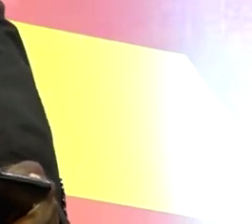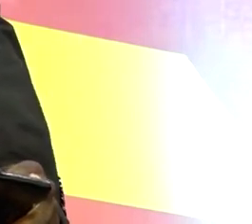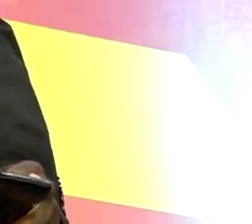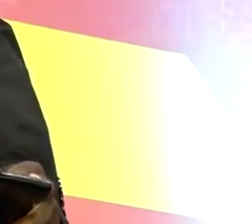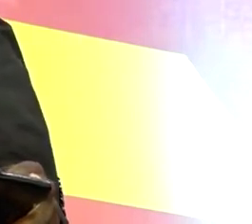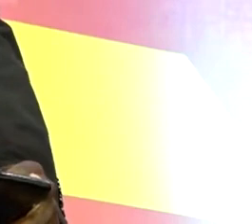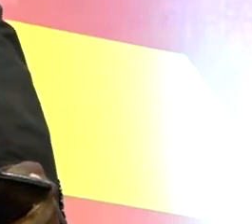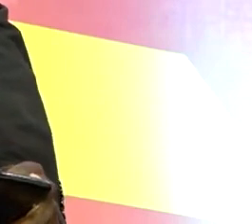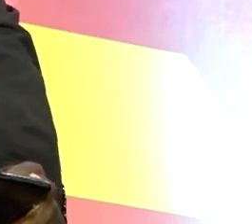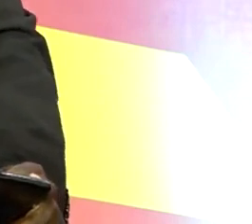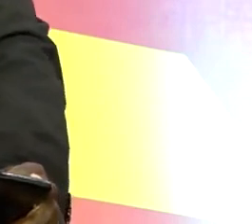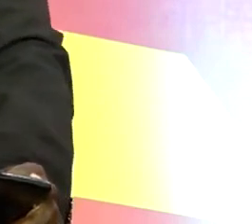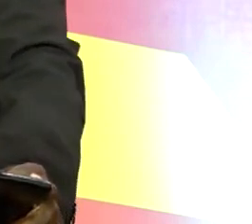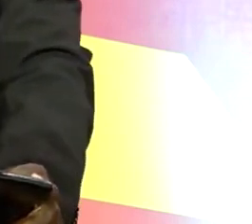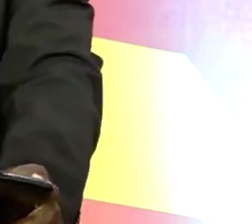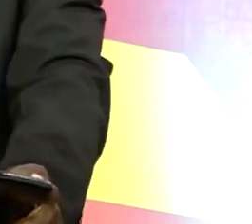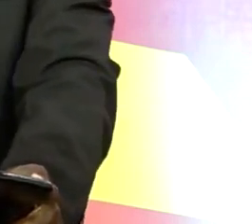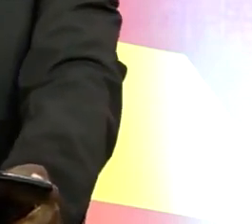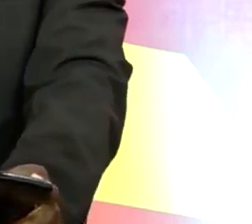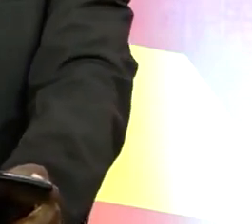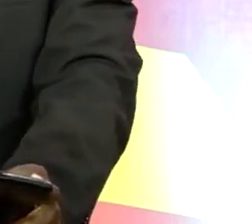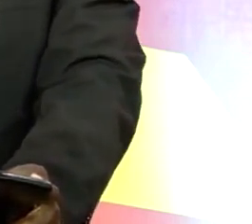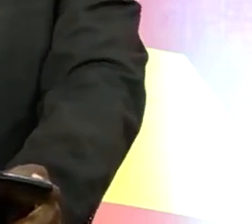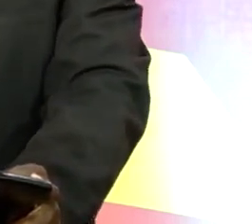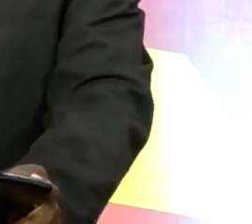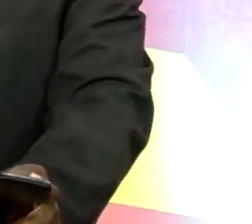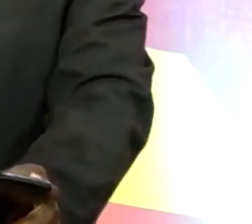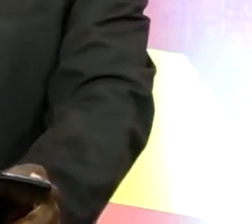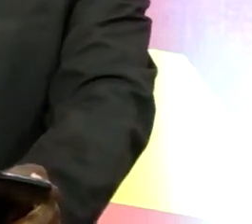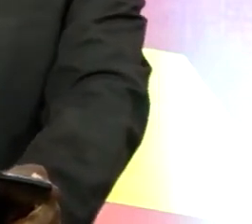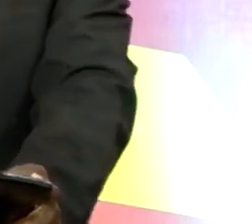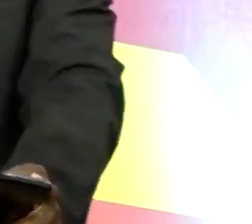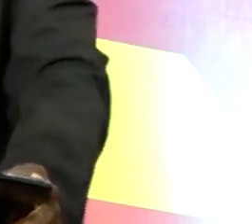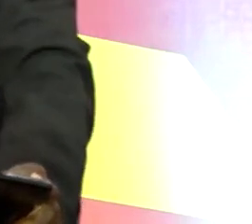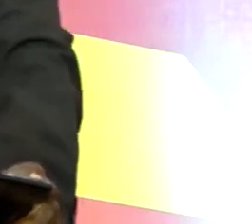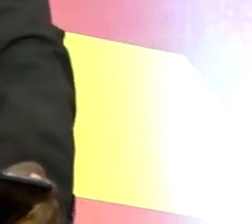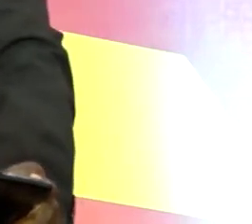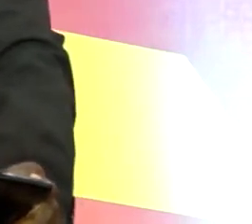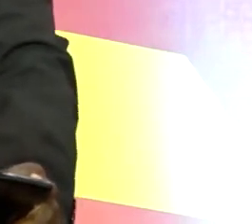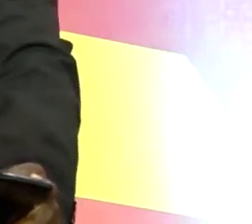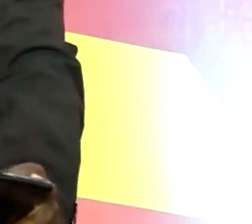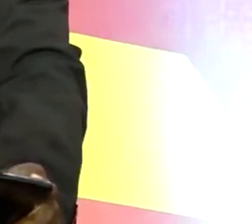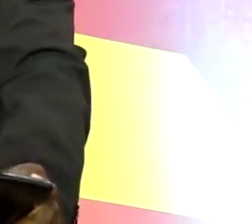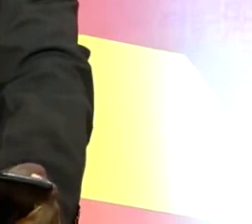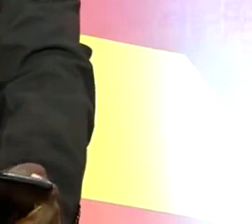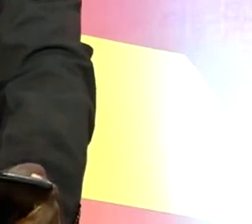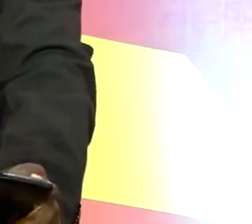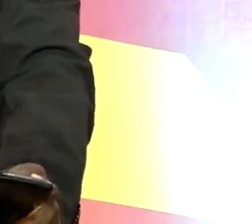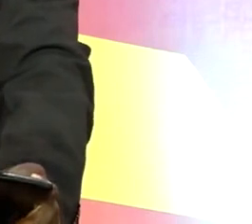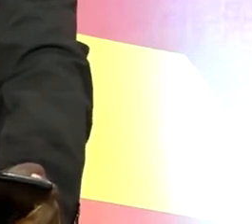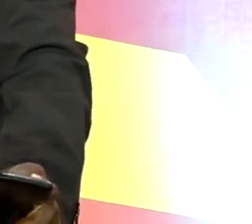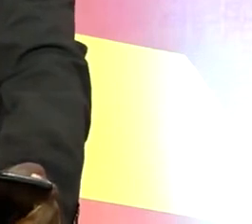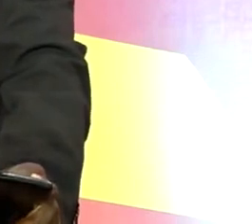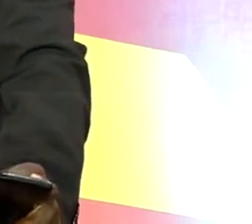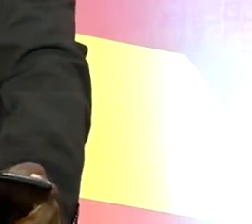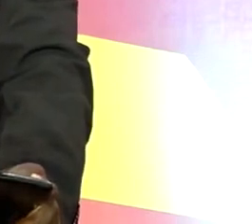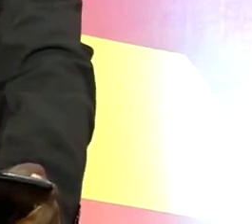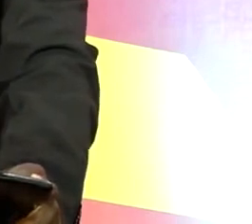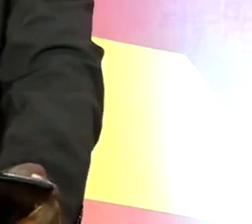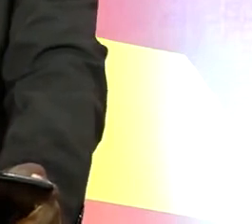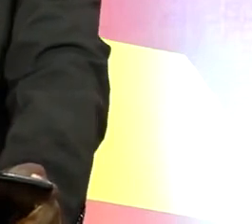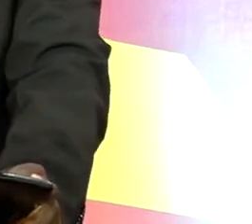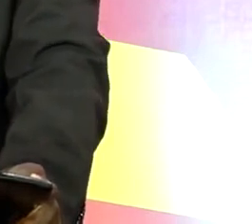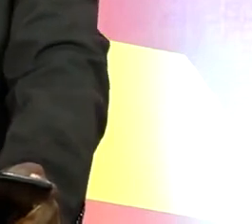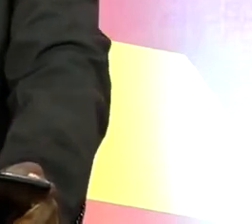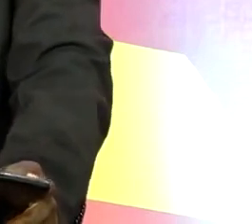god those are fools property without god those are fools a family without god that is also